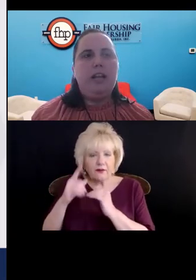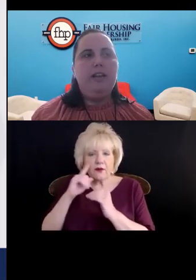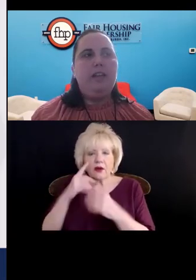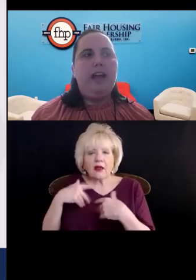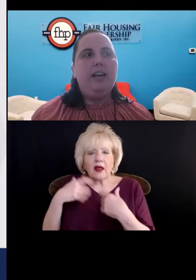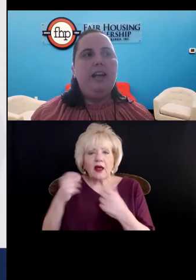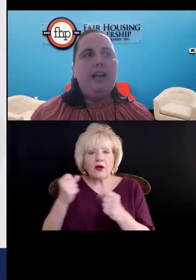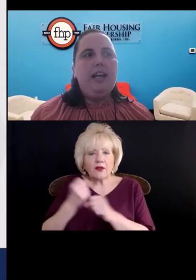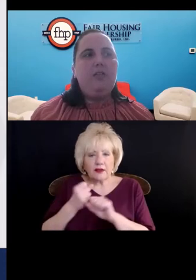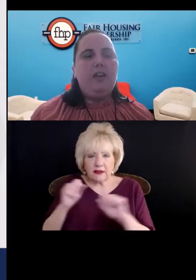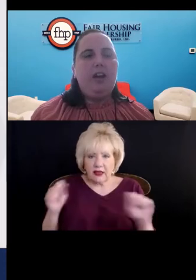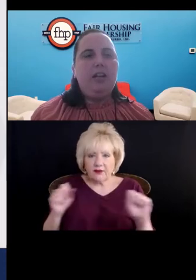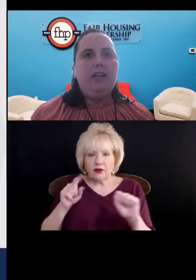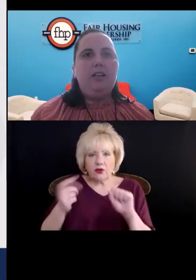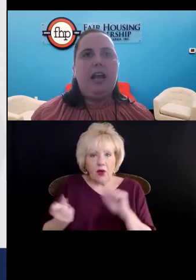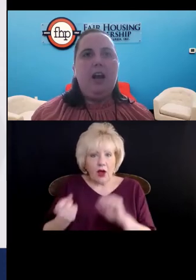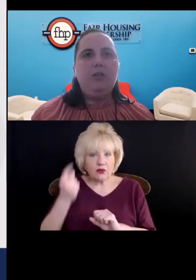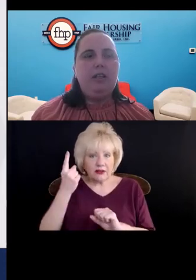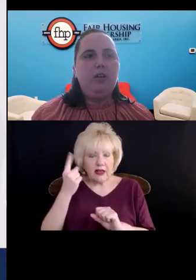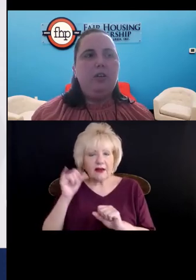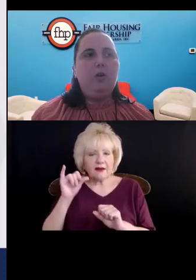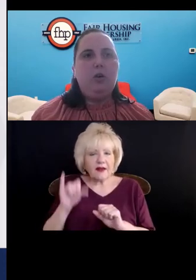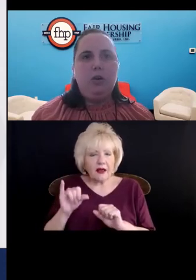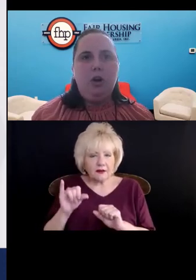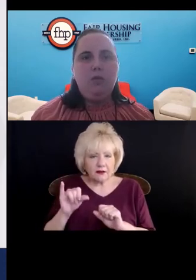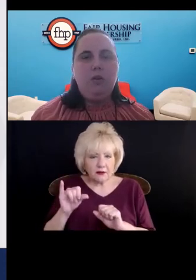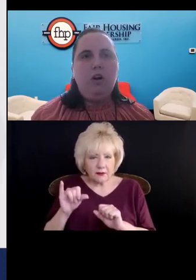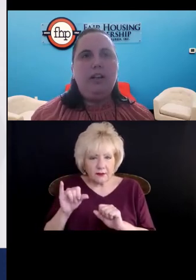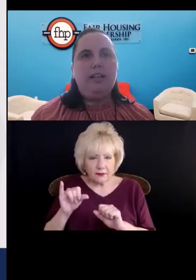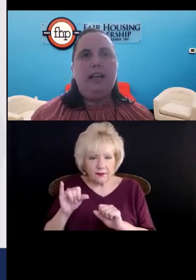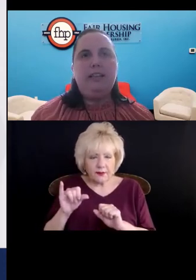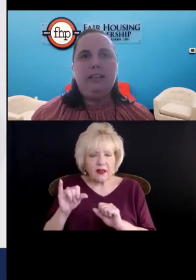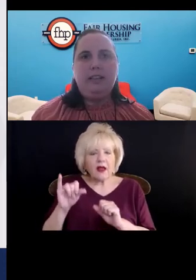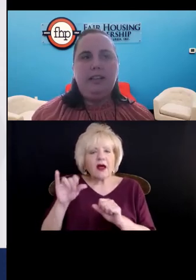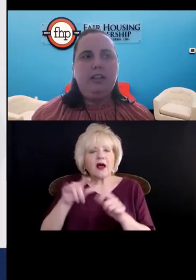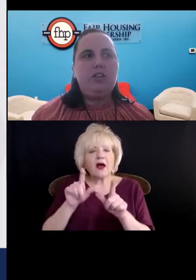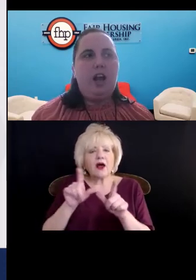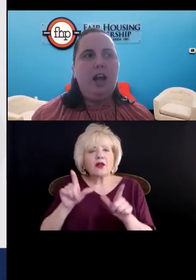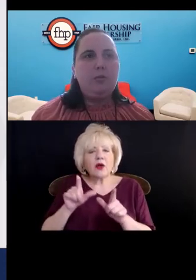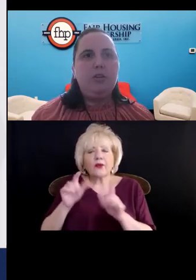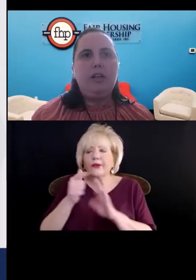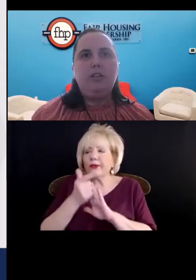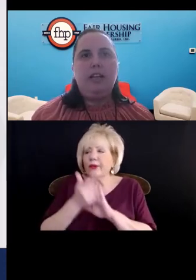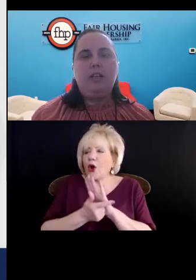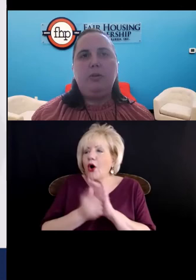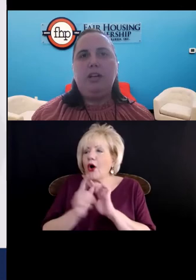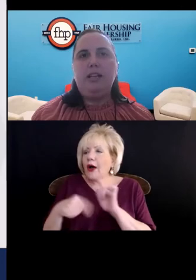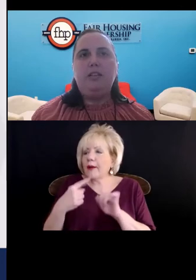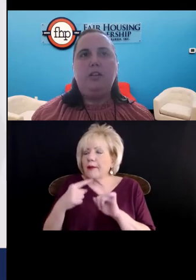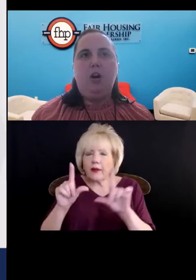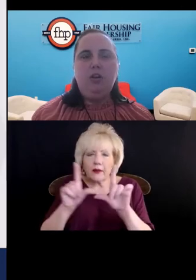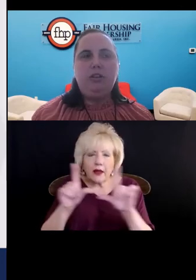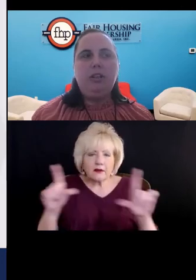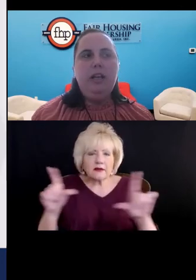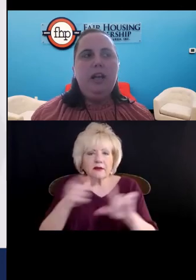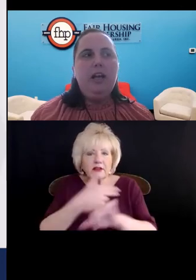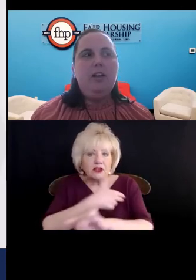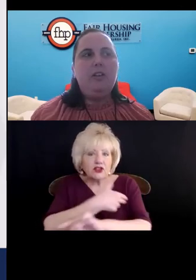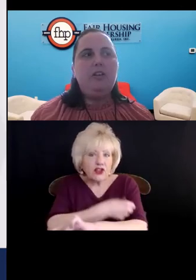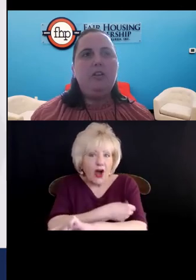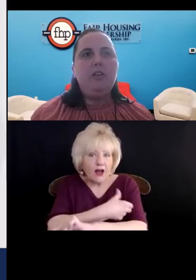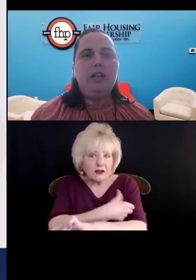as you understand that if there is county or local law regarding licensing and shot, particularly as it pertains to dogs,